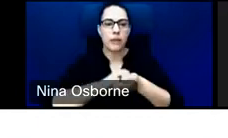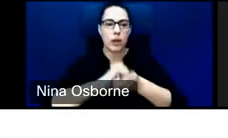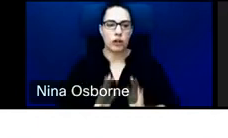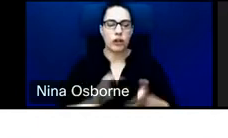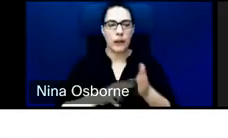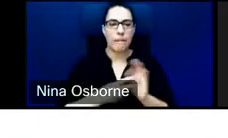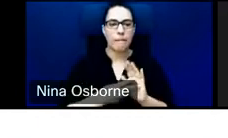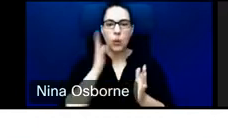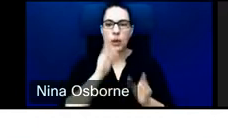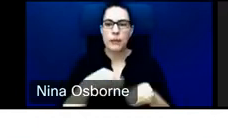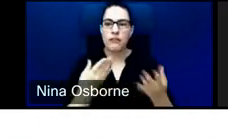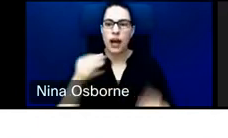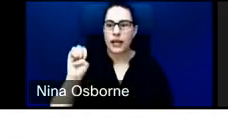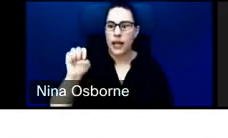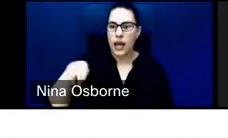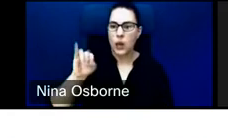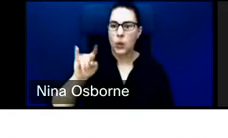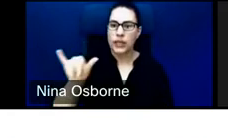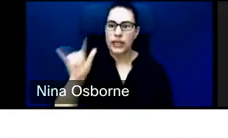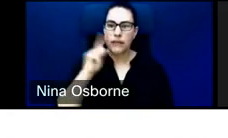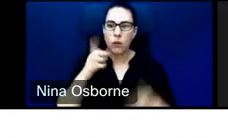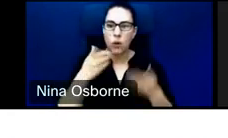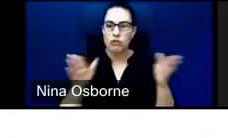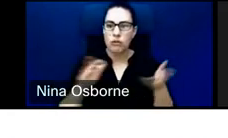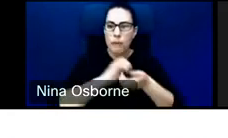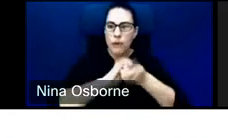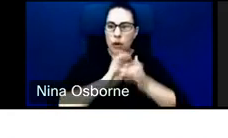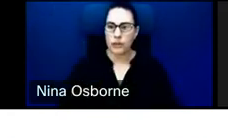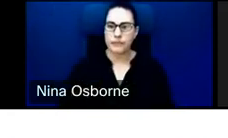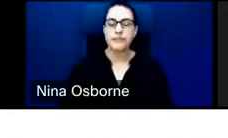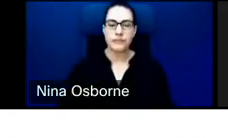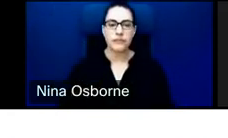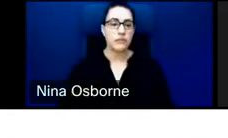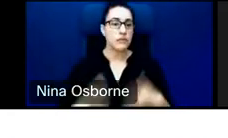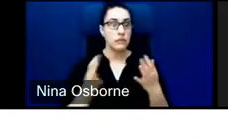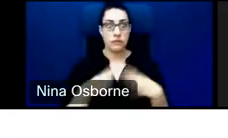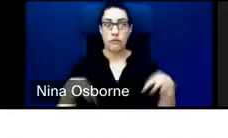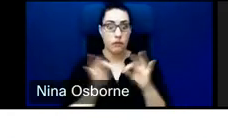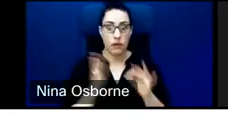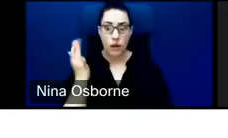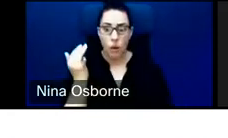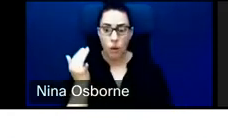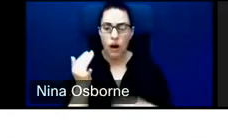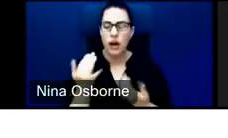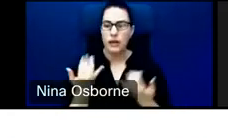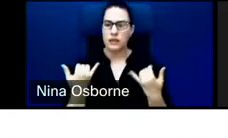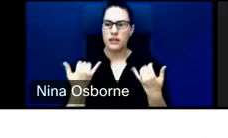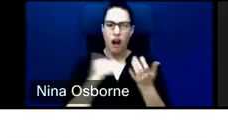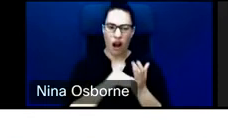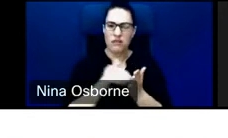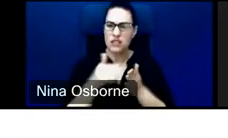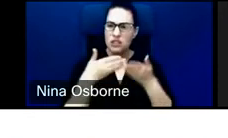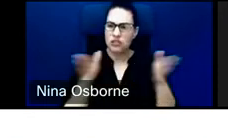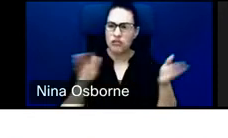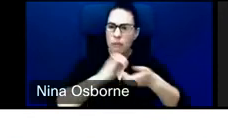partner. This is critical because very often it is very, very difficult for general partners who want to support and help